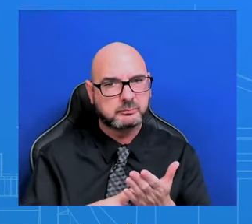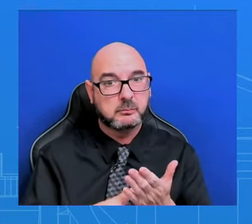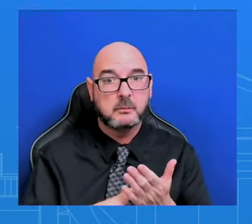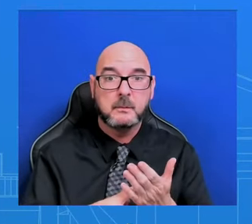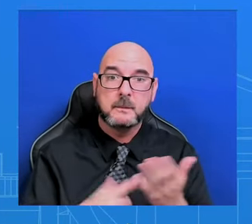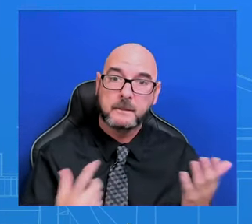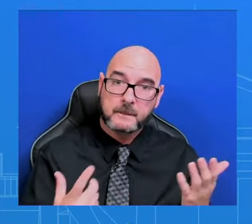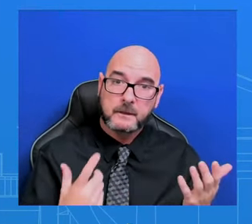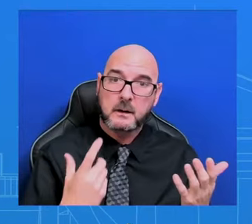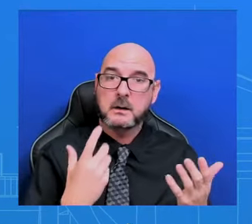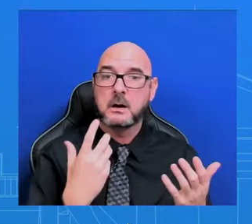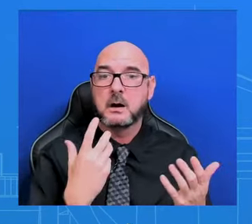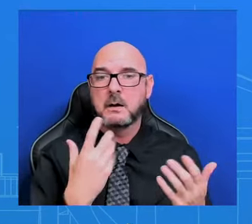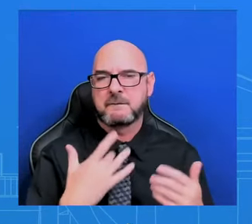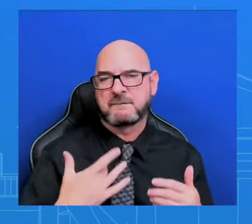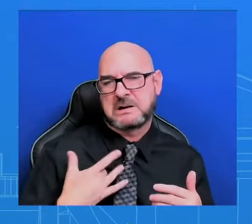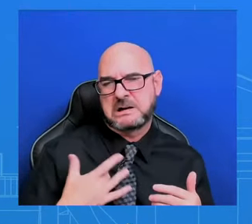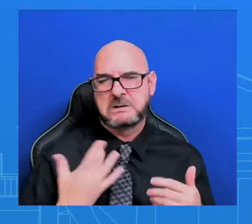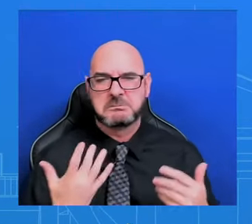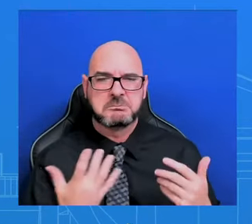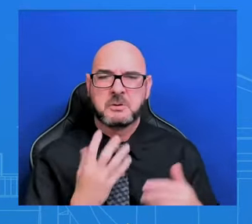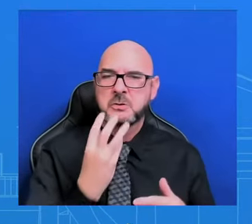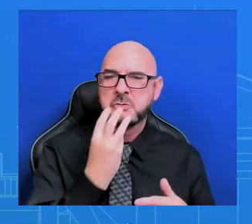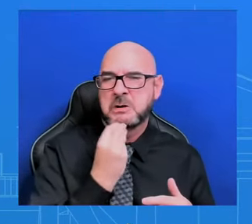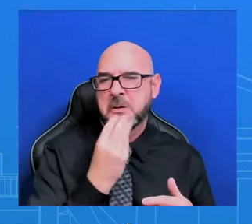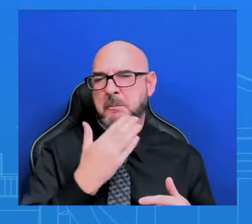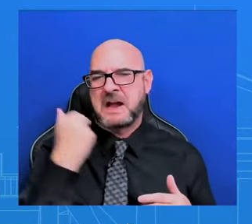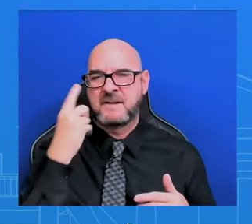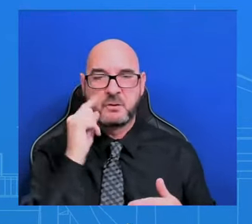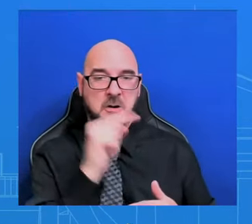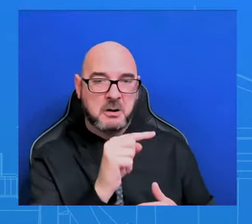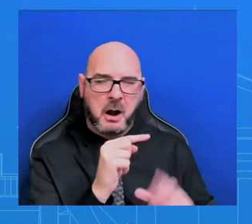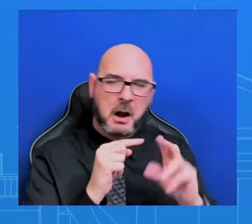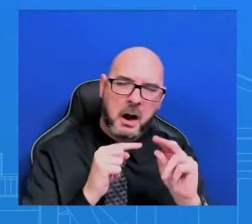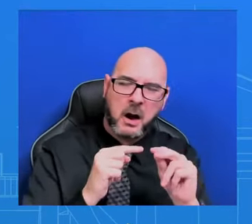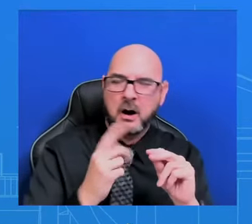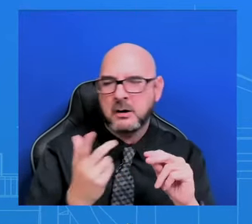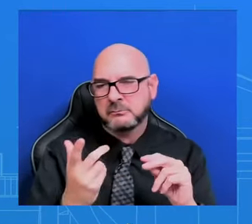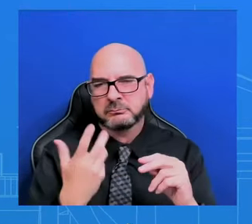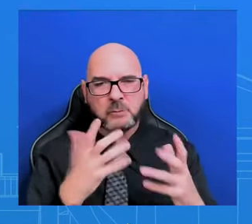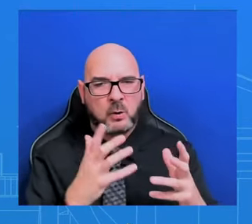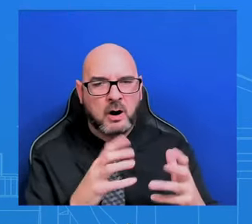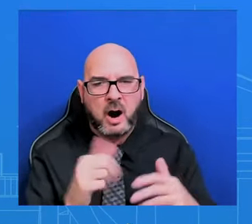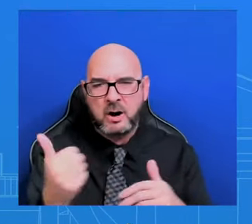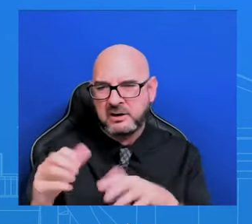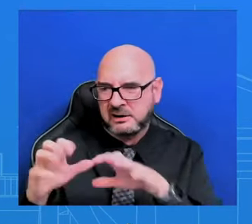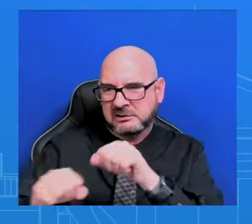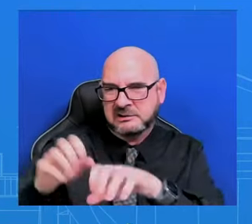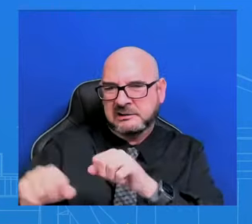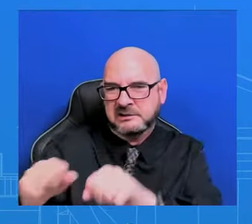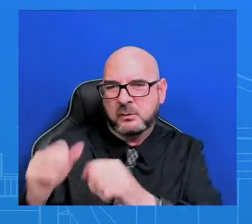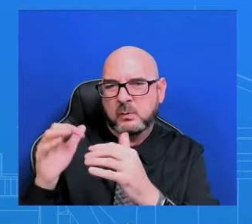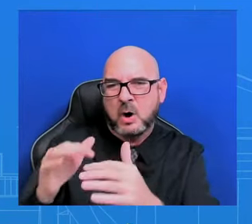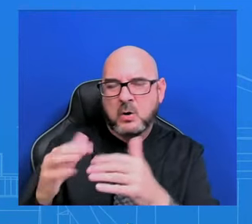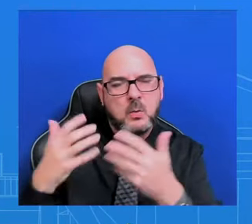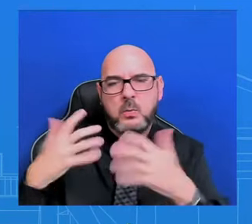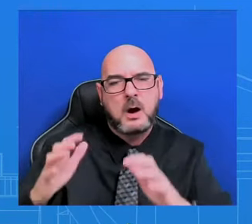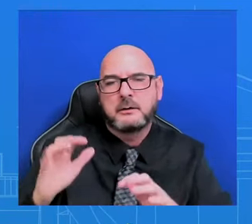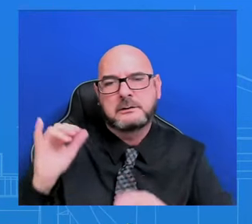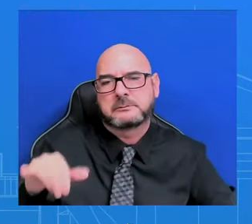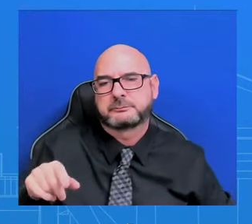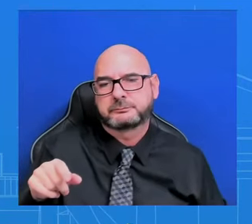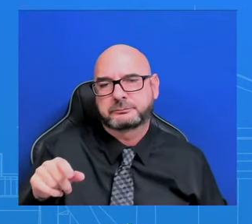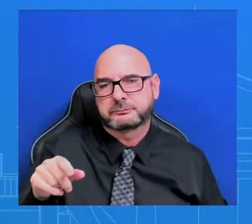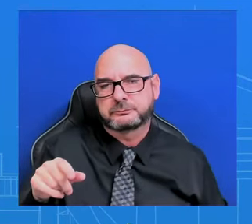interest of regional security for another front to be opened up. We have not seen, and I think this is important, I'll let Amos speak to his